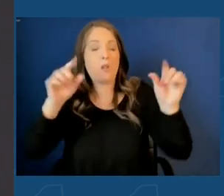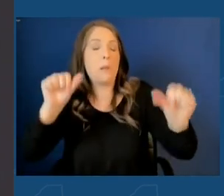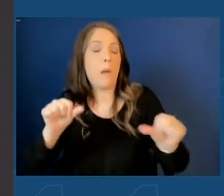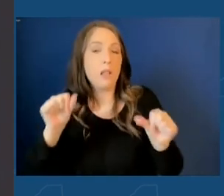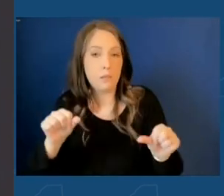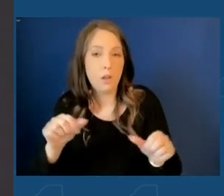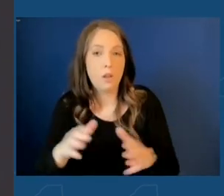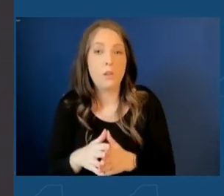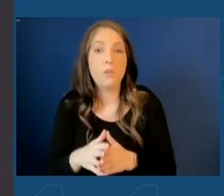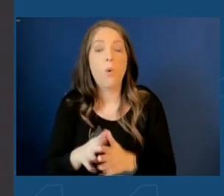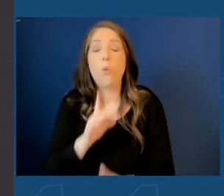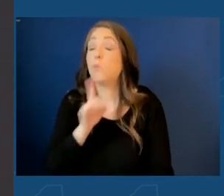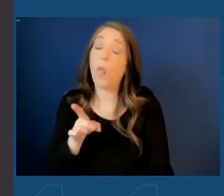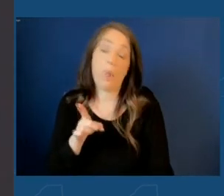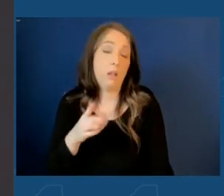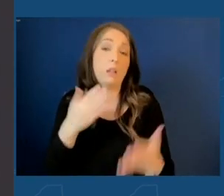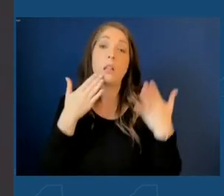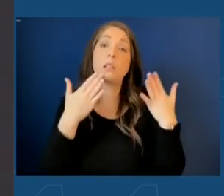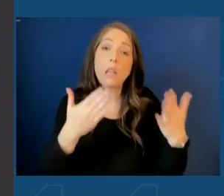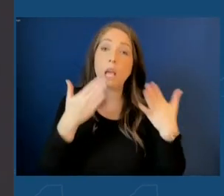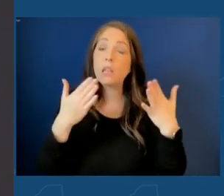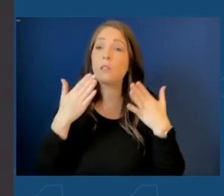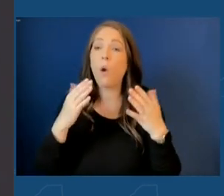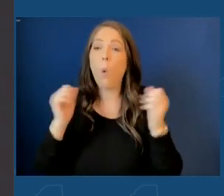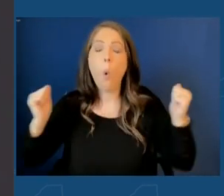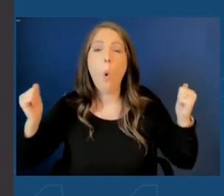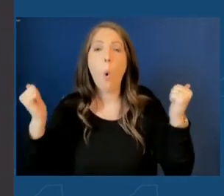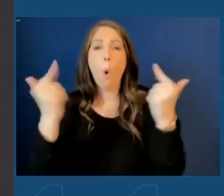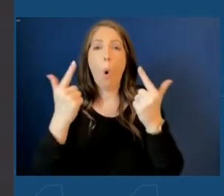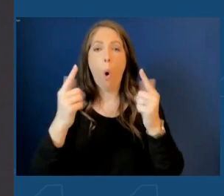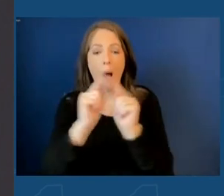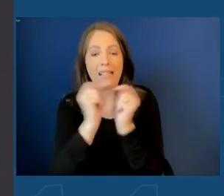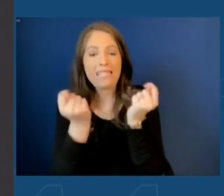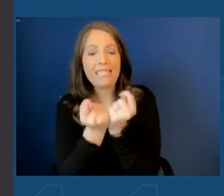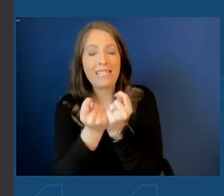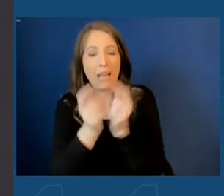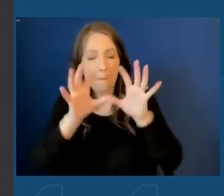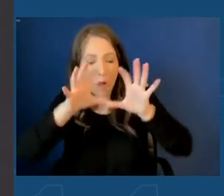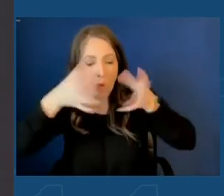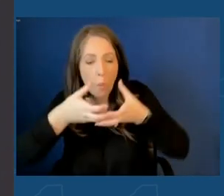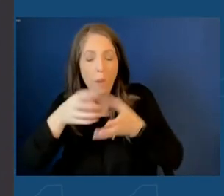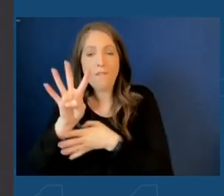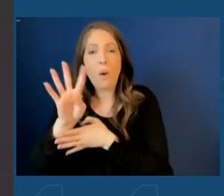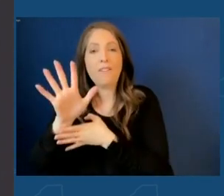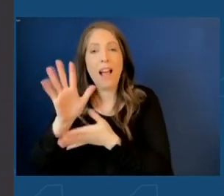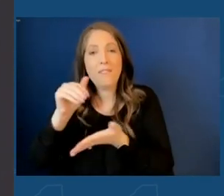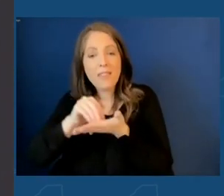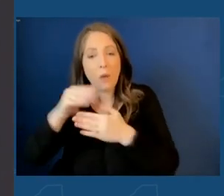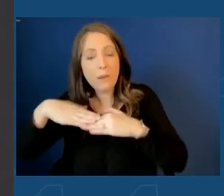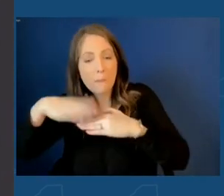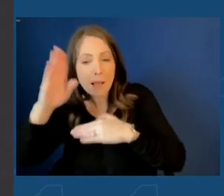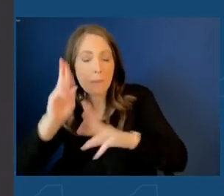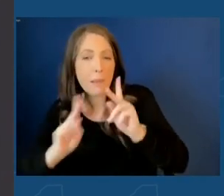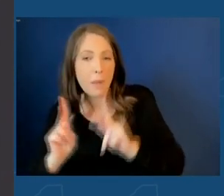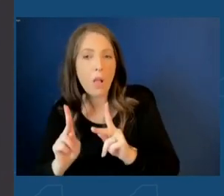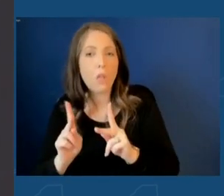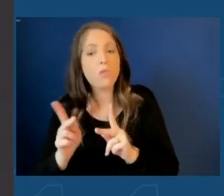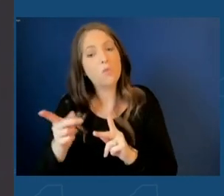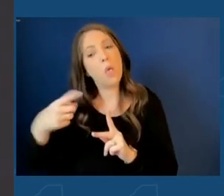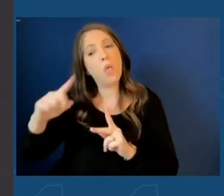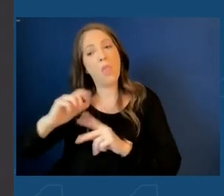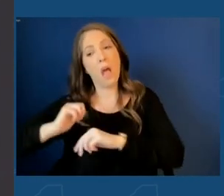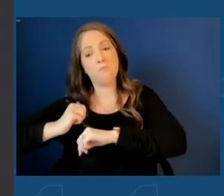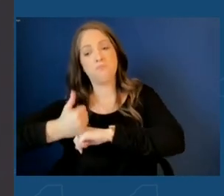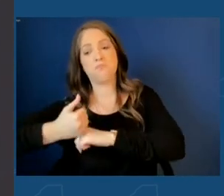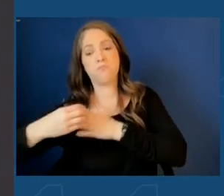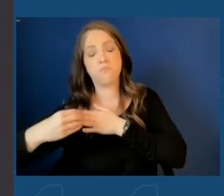So I do thank all of our team members, globally, 45,000 plus, who have positioned Micron to